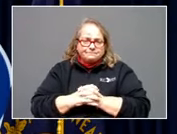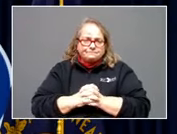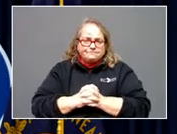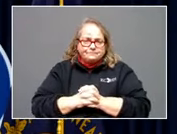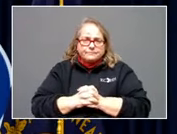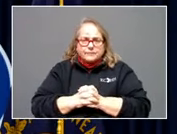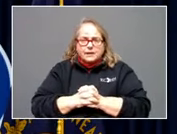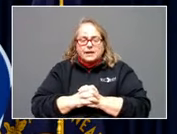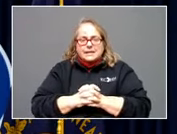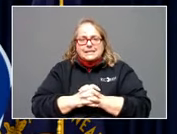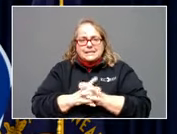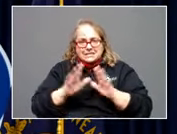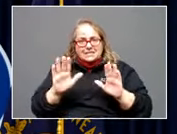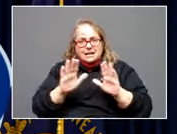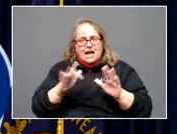Sunday was moving.